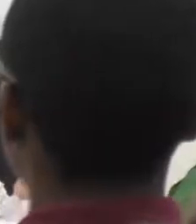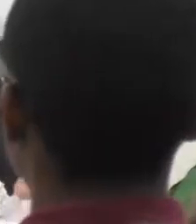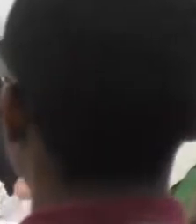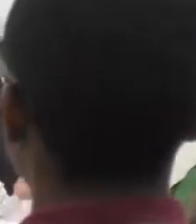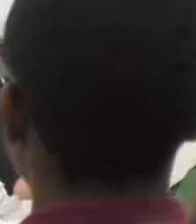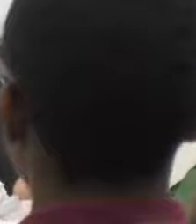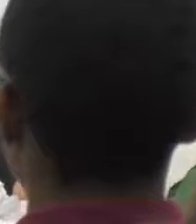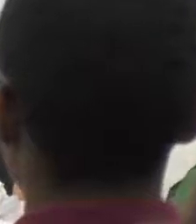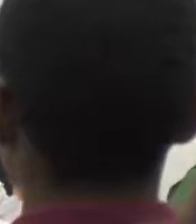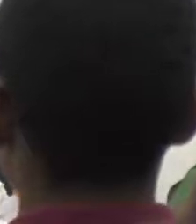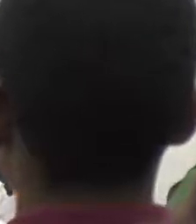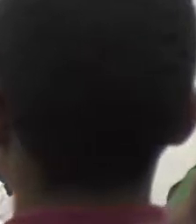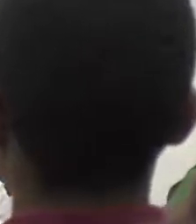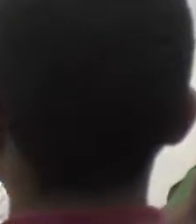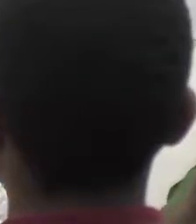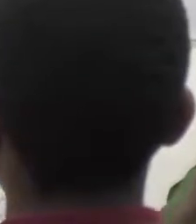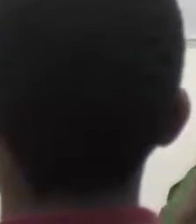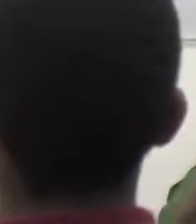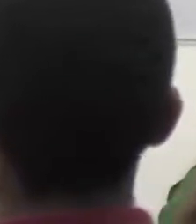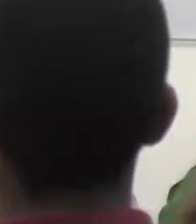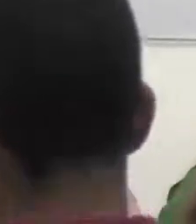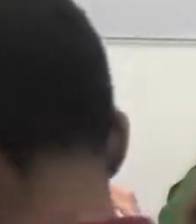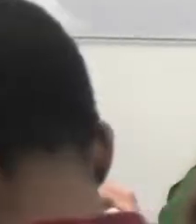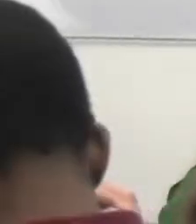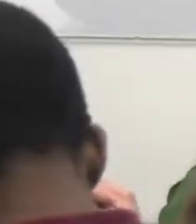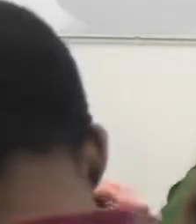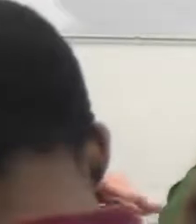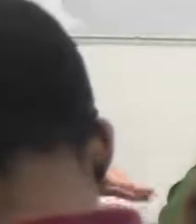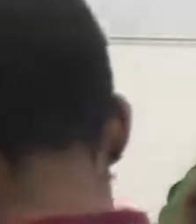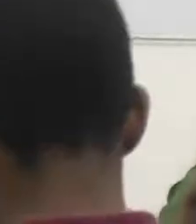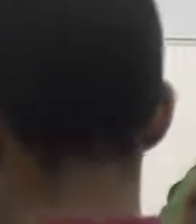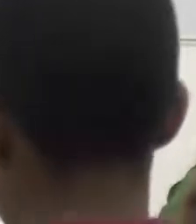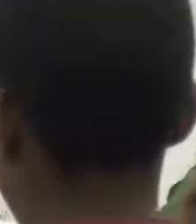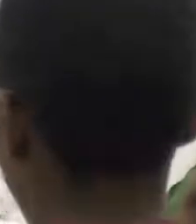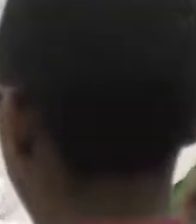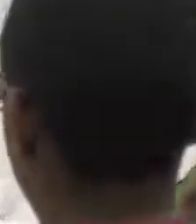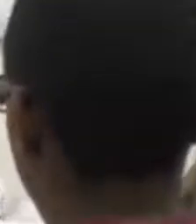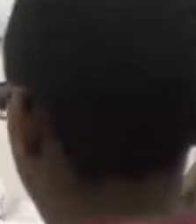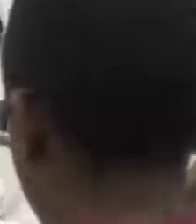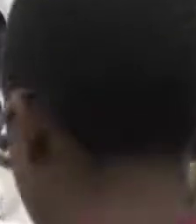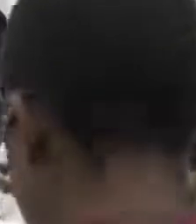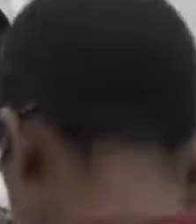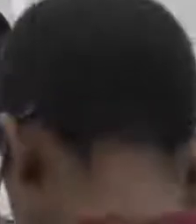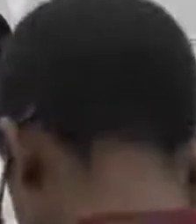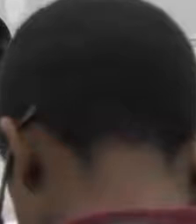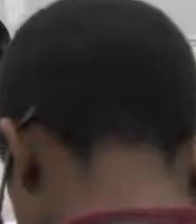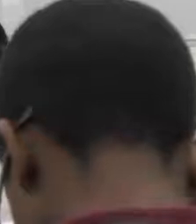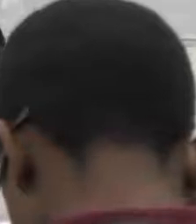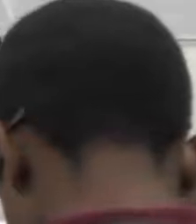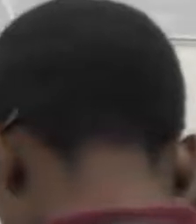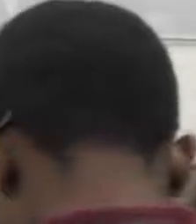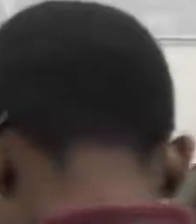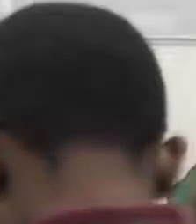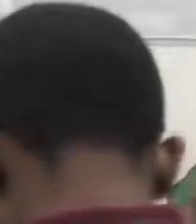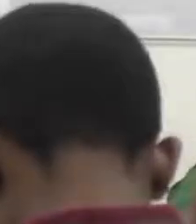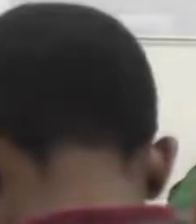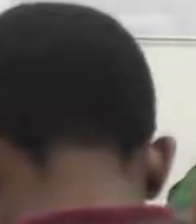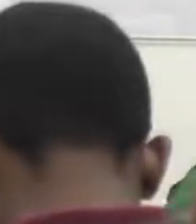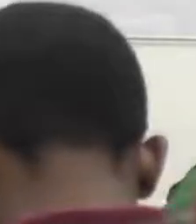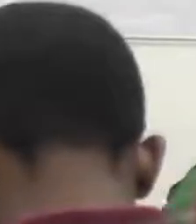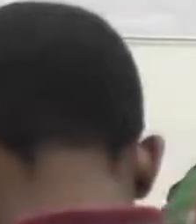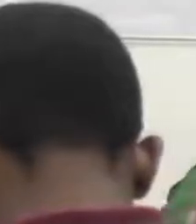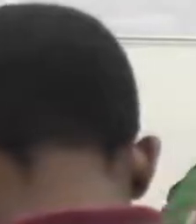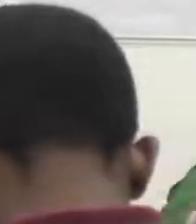infirmities, and any error from the enemy. Lord, send your angels to camp around us. Use us, Lord, to